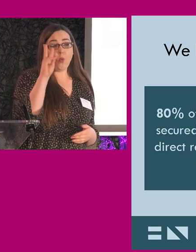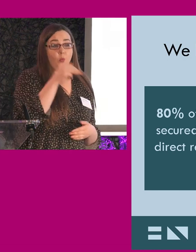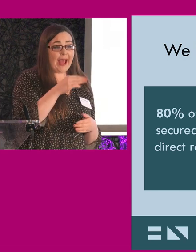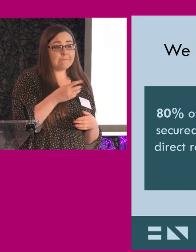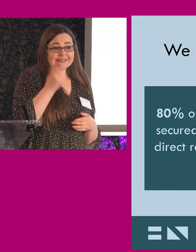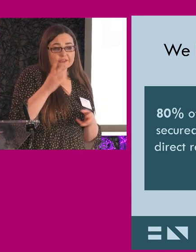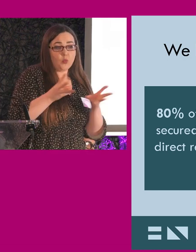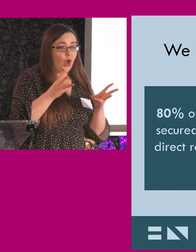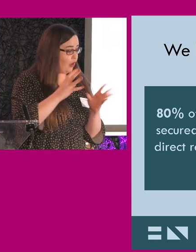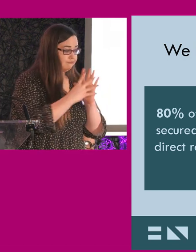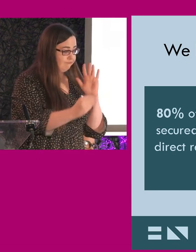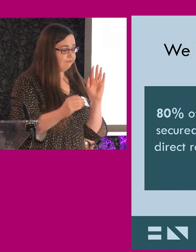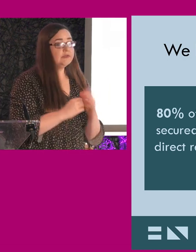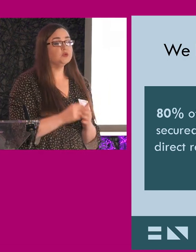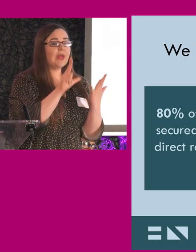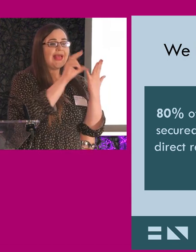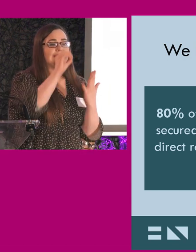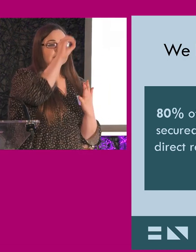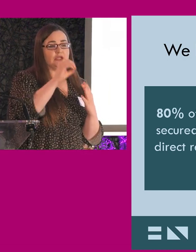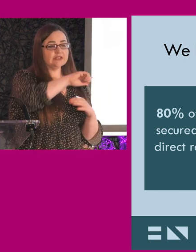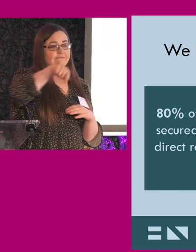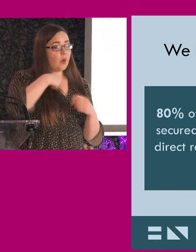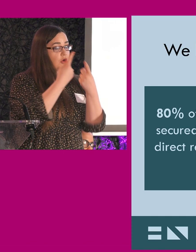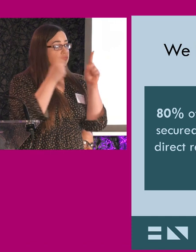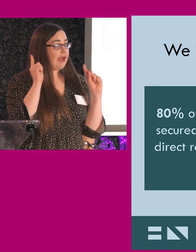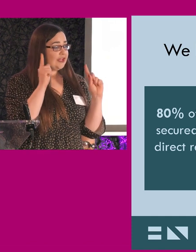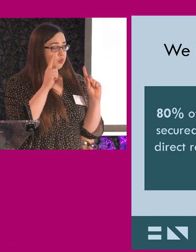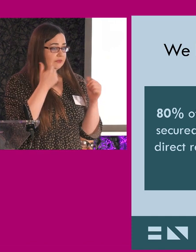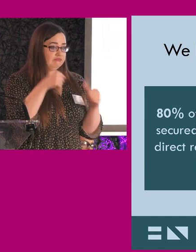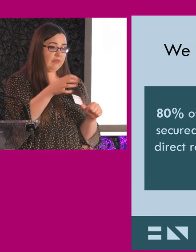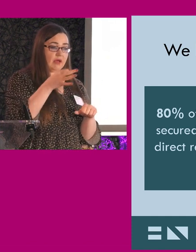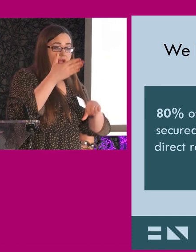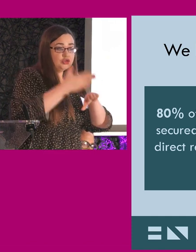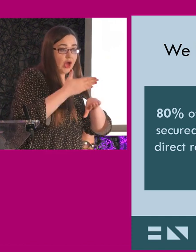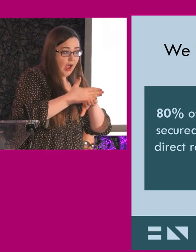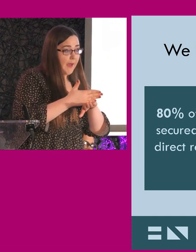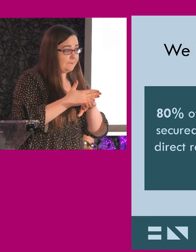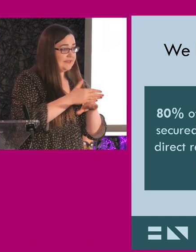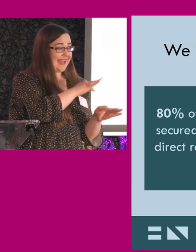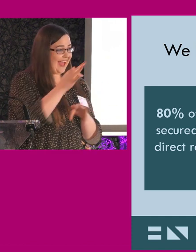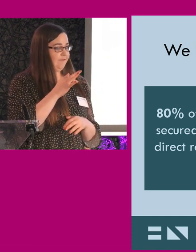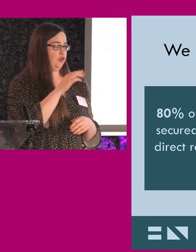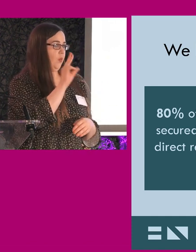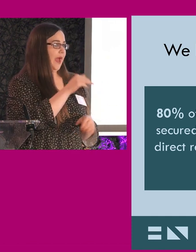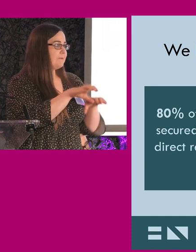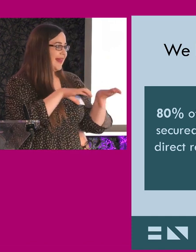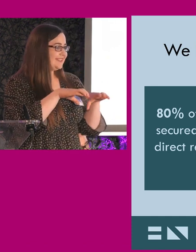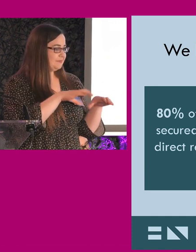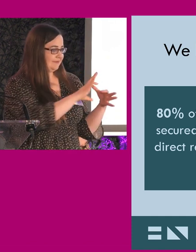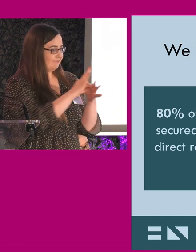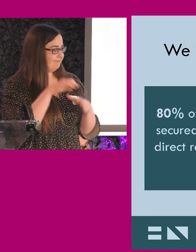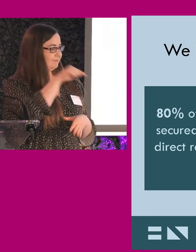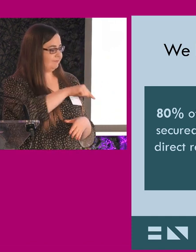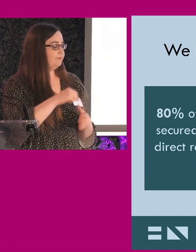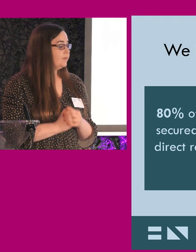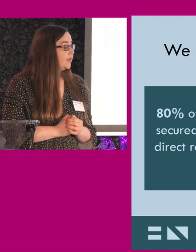And last slide, WAM, you know, we are a working model. 80% of us, of our graduates, have actually gotten employment after the